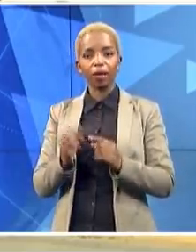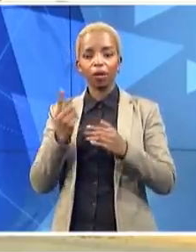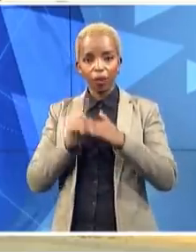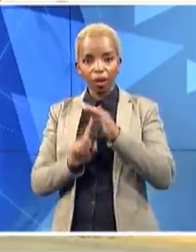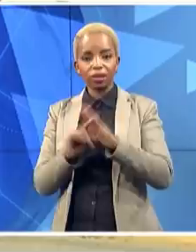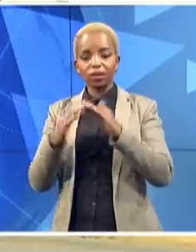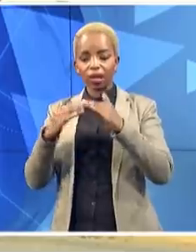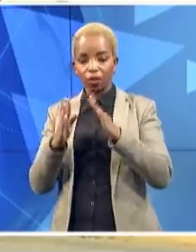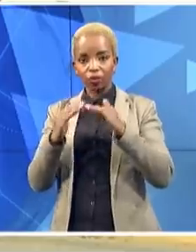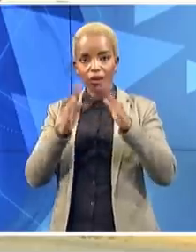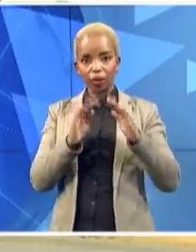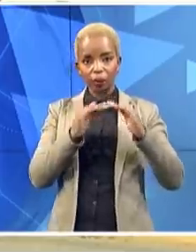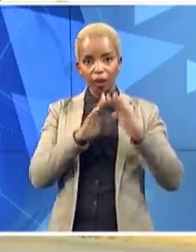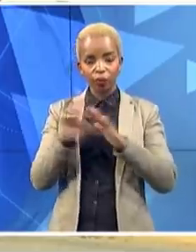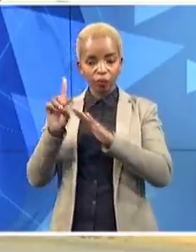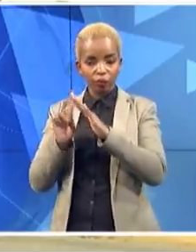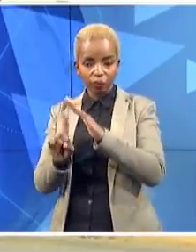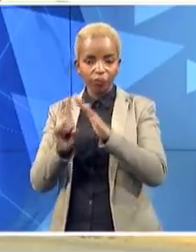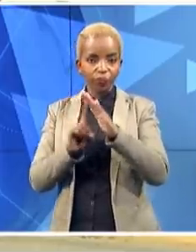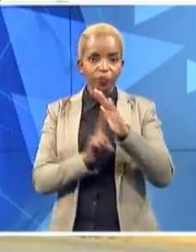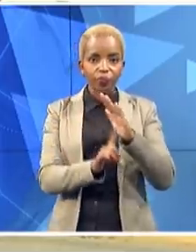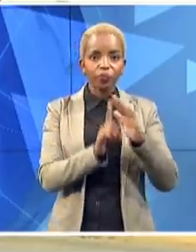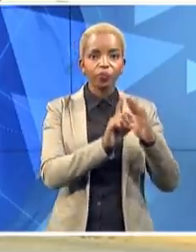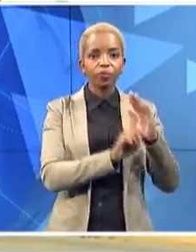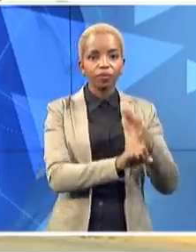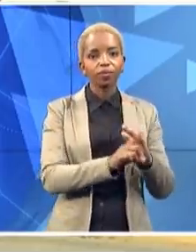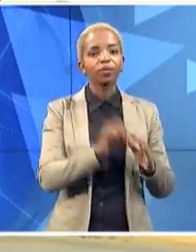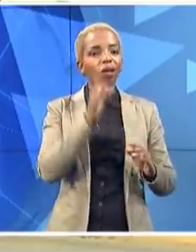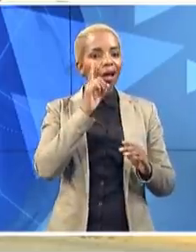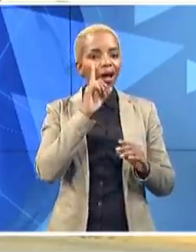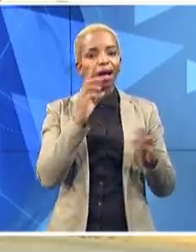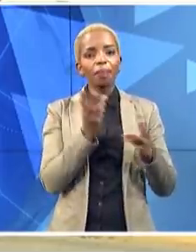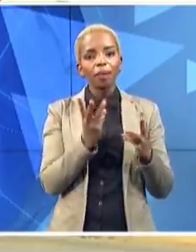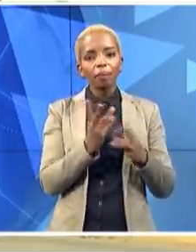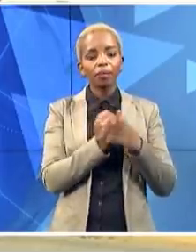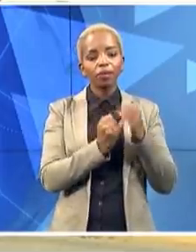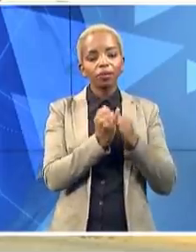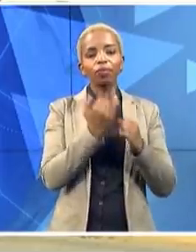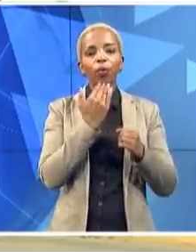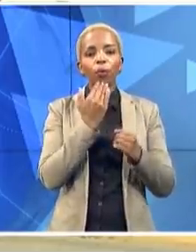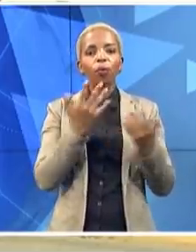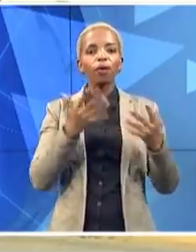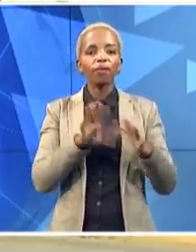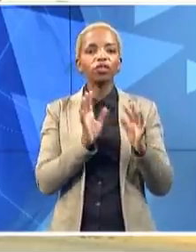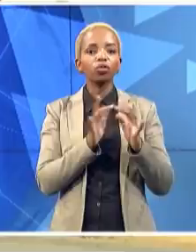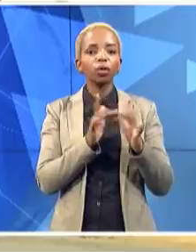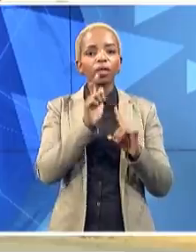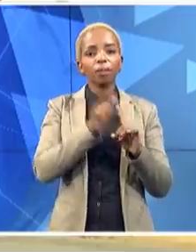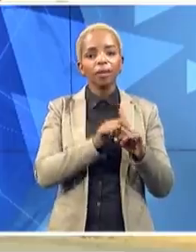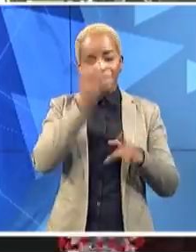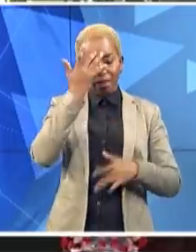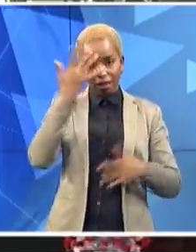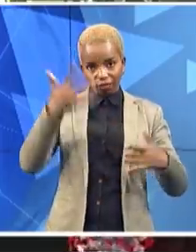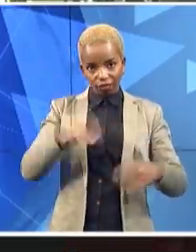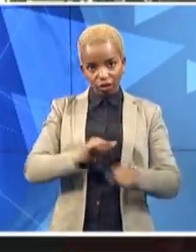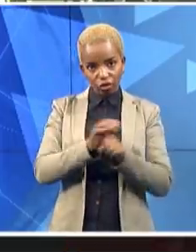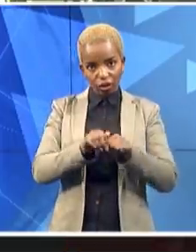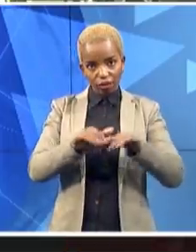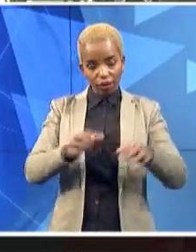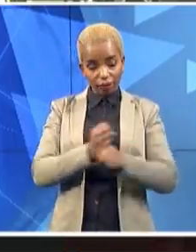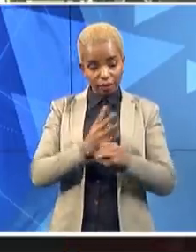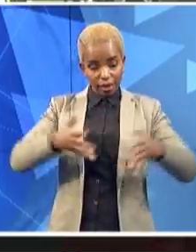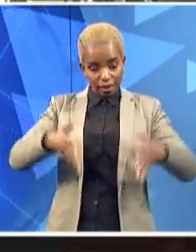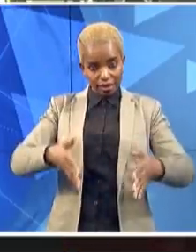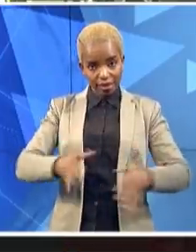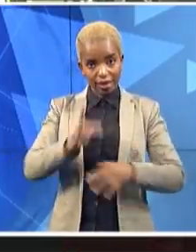individuals who might have come into contact with one of the COVID cases which started here in Koha in the Amatule district. From myself,